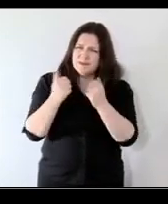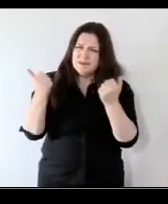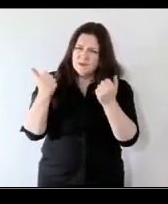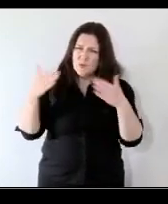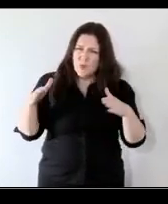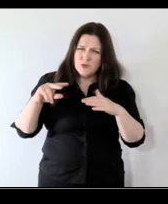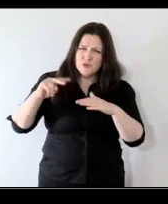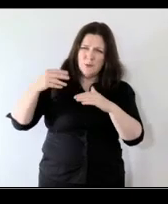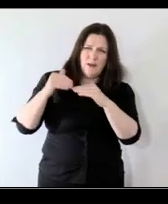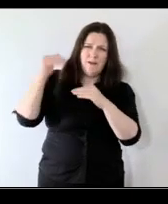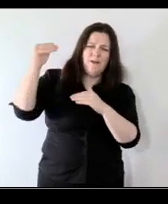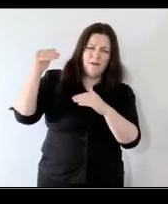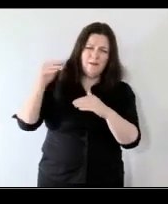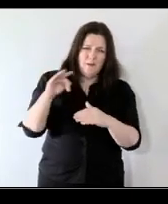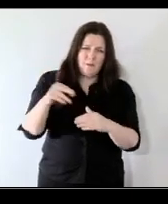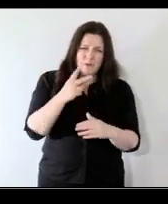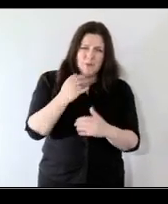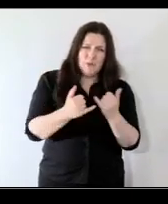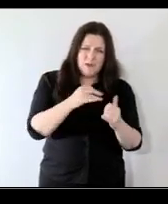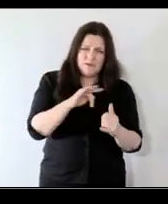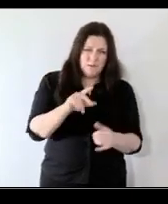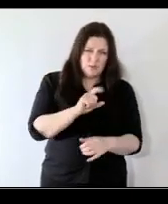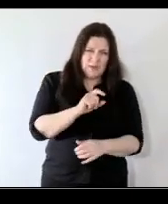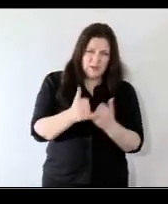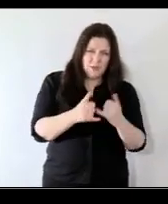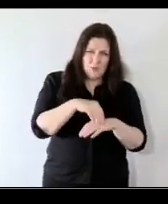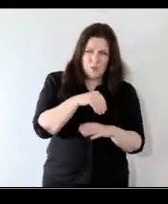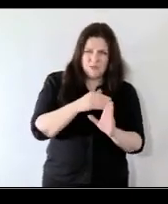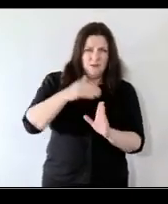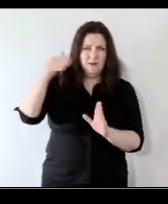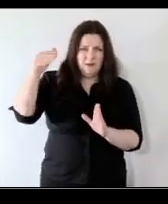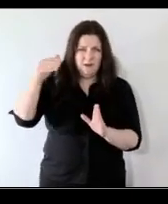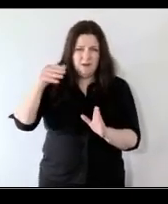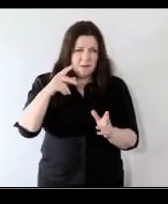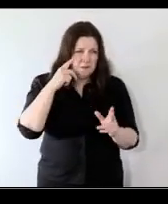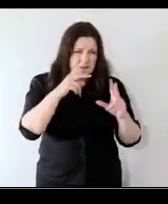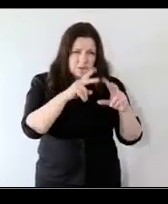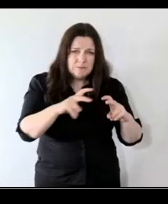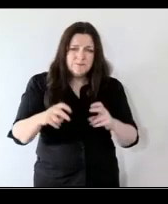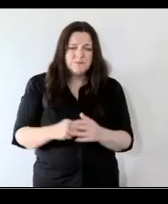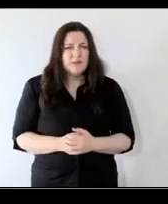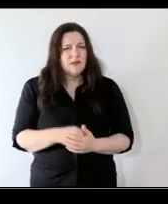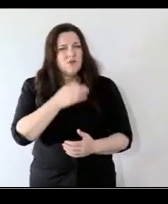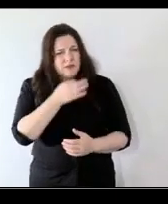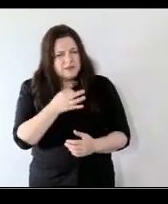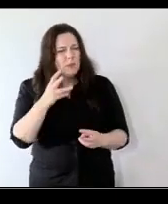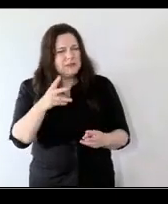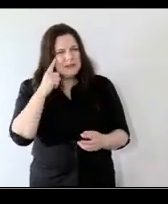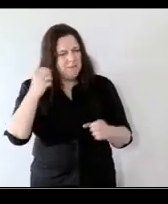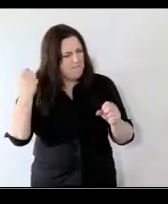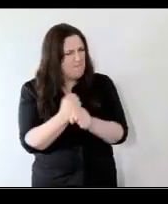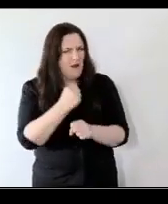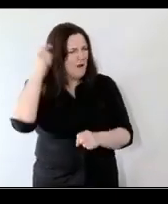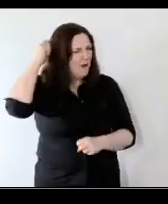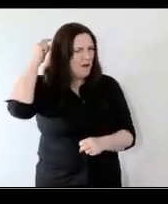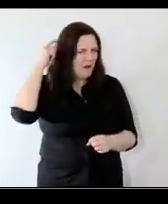in the two years since they have been 20. so the real risk is that we will see a scarring effect a long